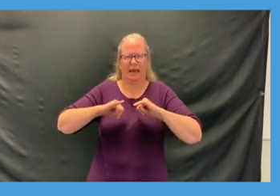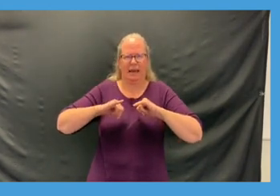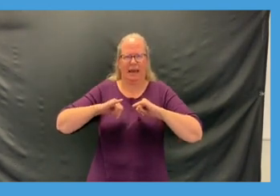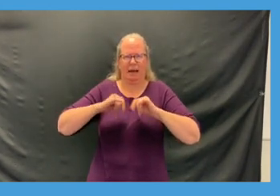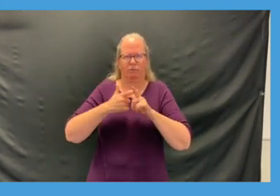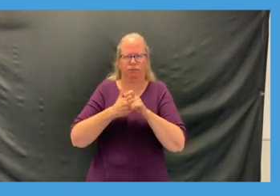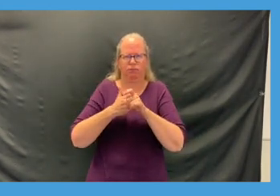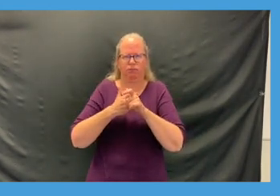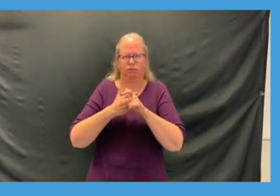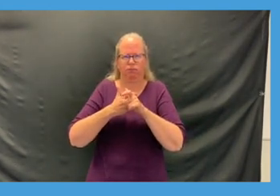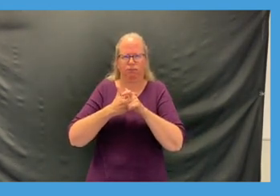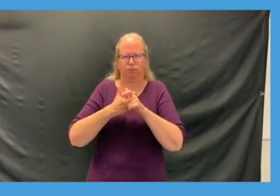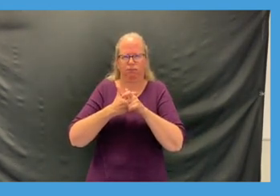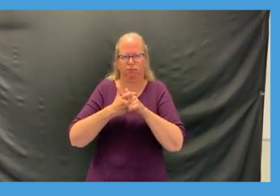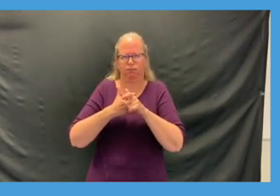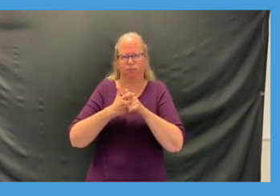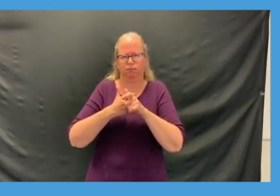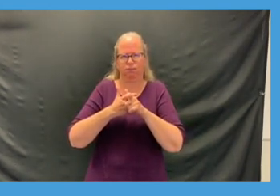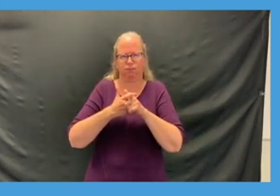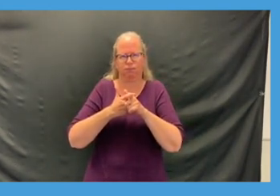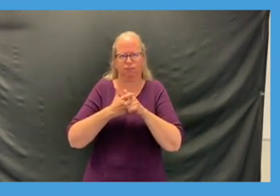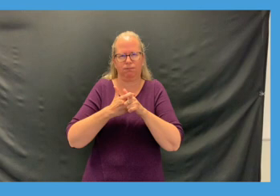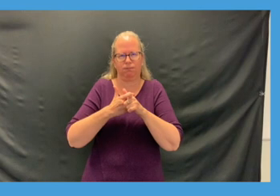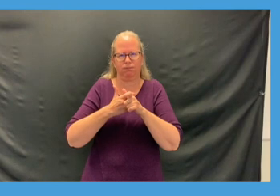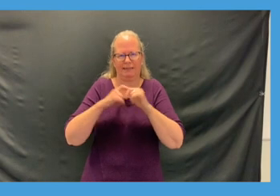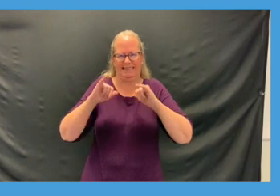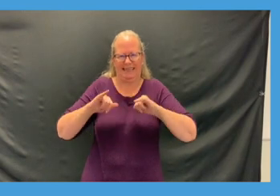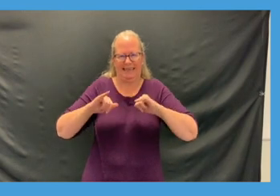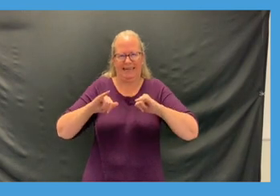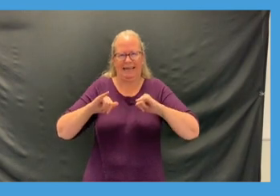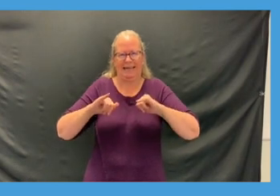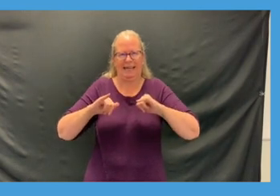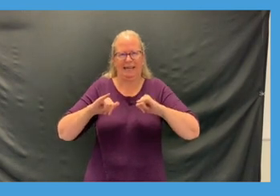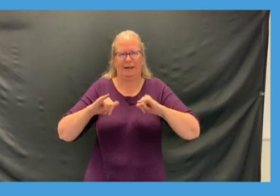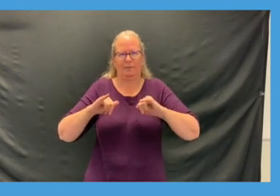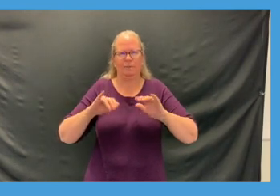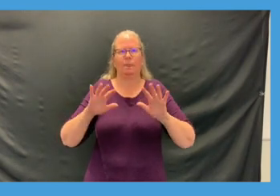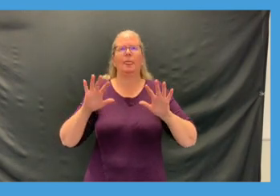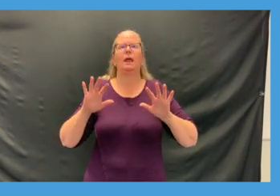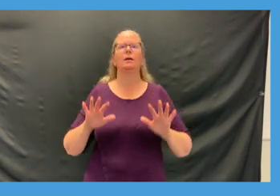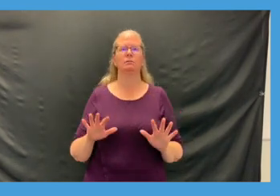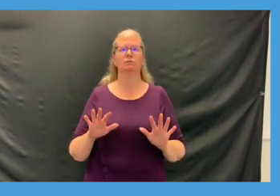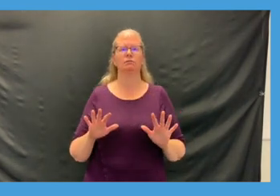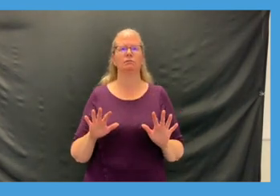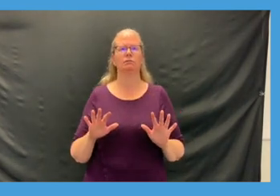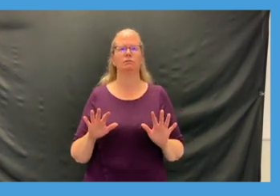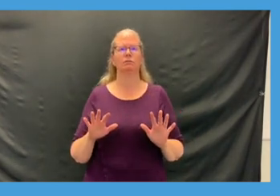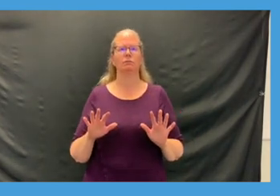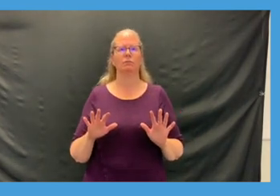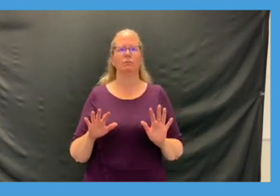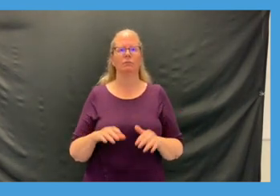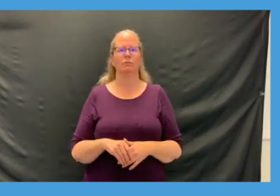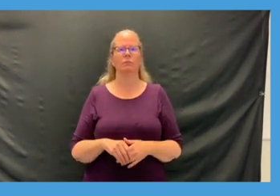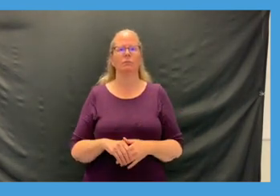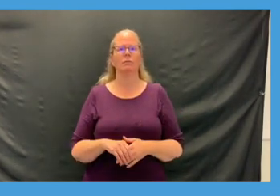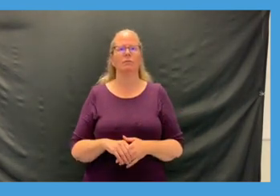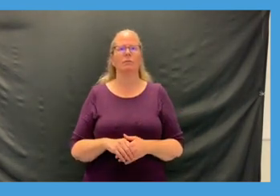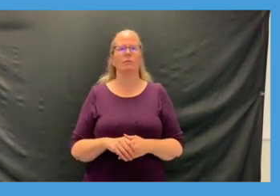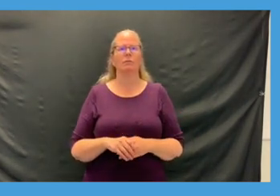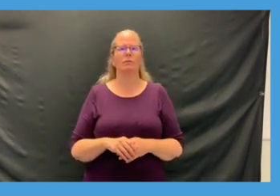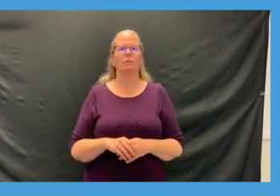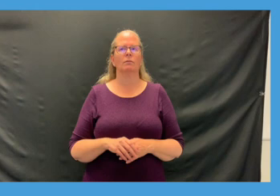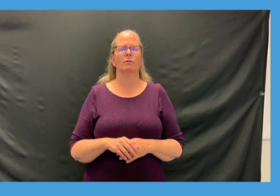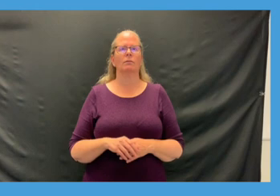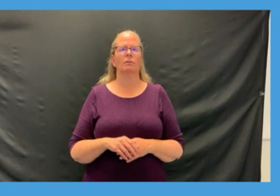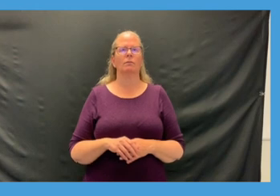behind you is the cheetah gonna get you okay now that we did a nice little sprint I want you to stop for a second and we're gonna grab